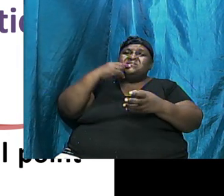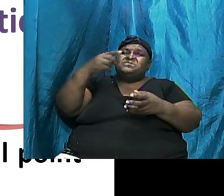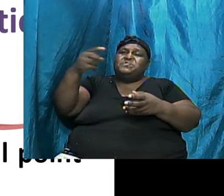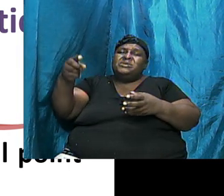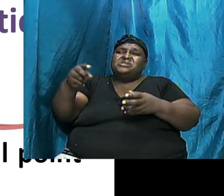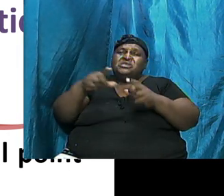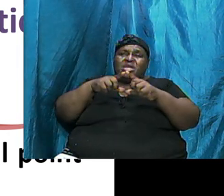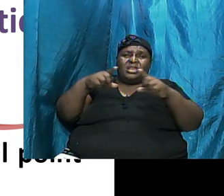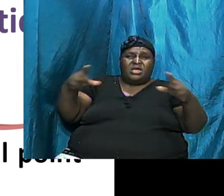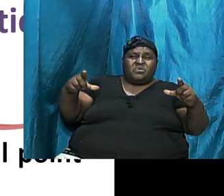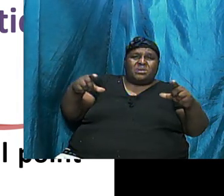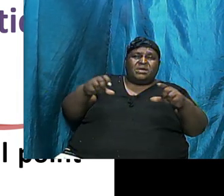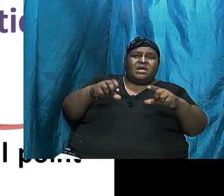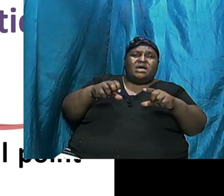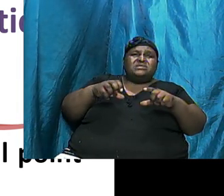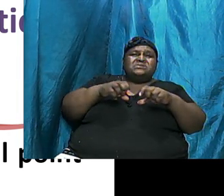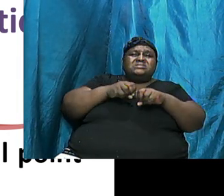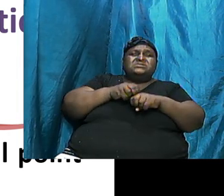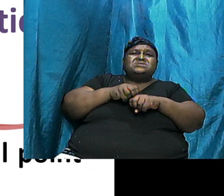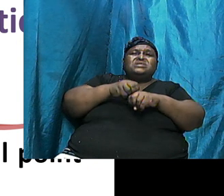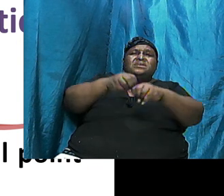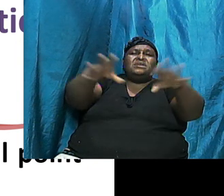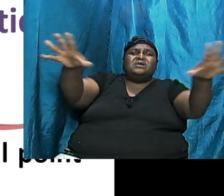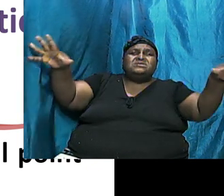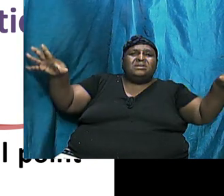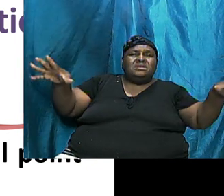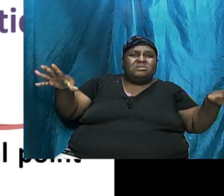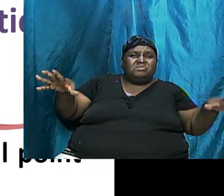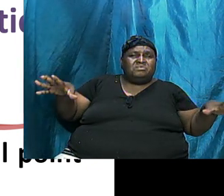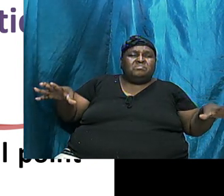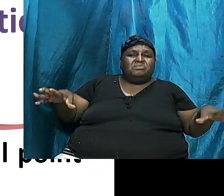Of Babel Brothers And Sisters